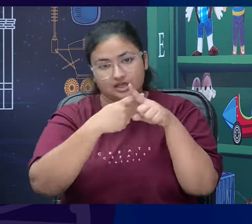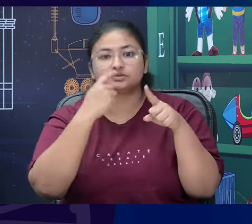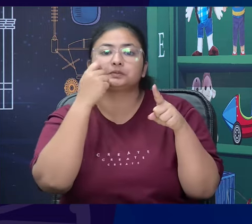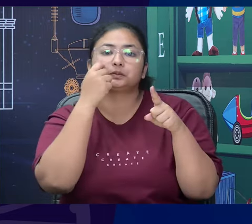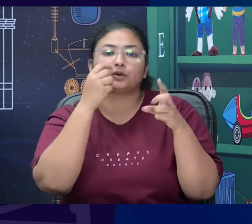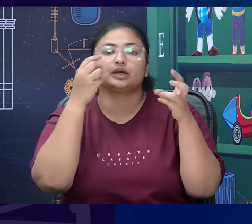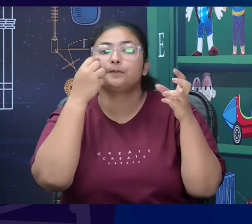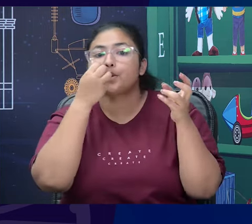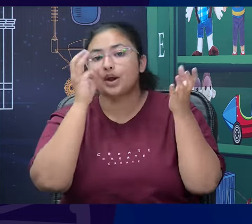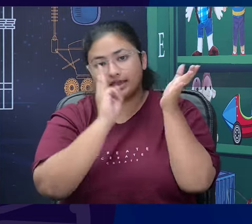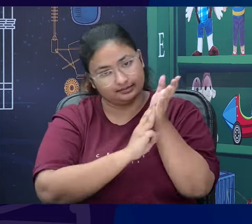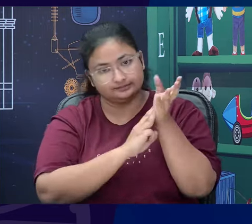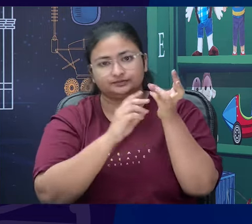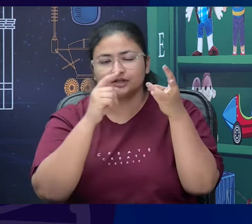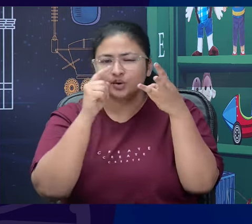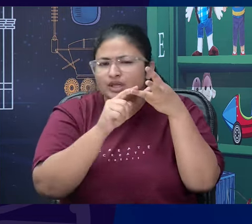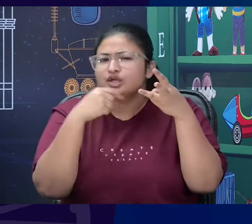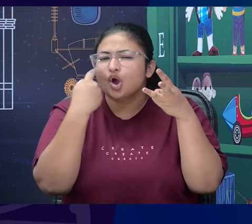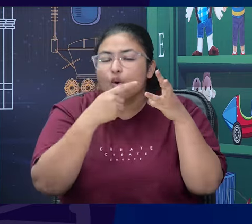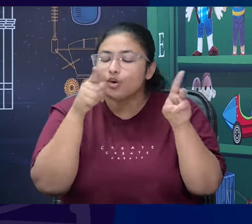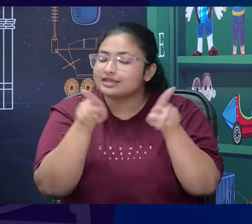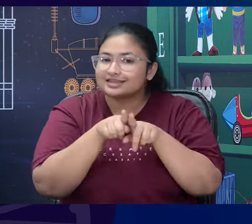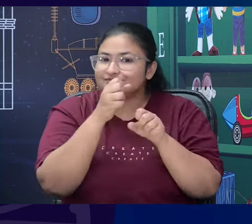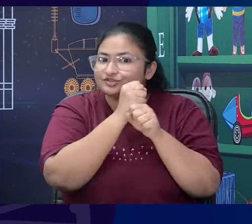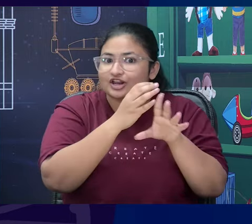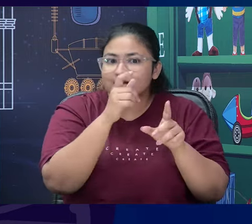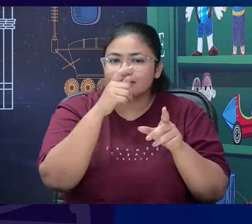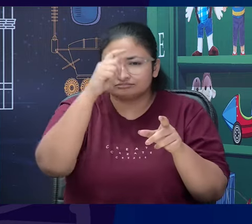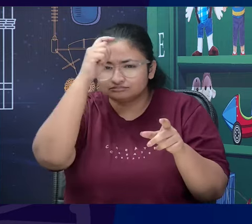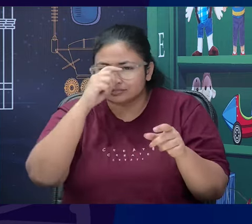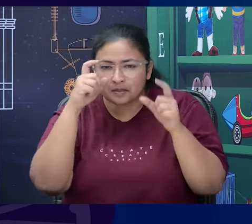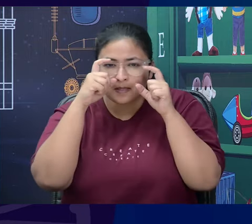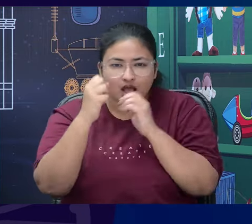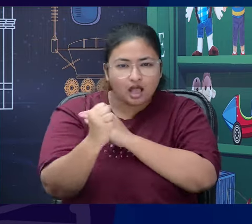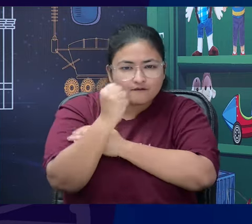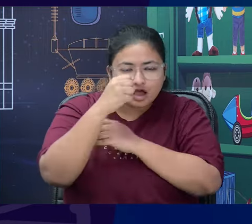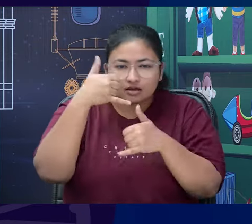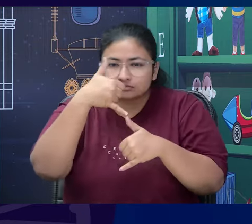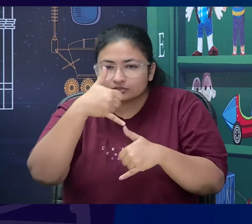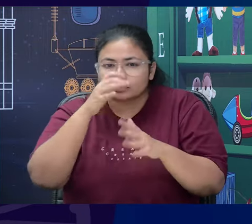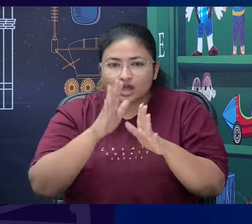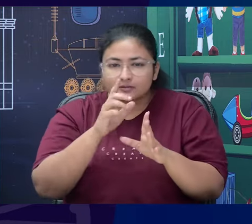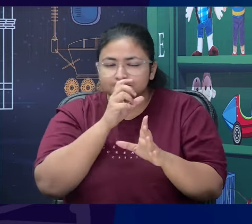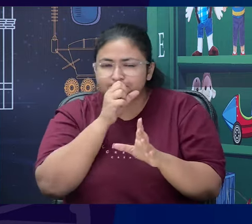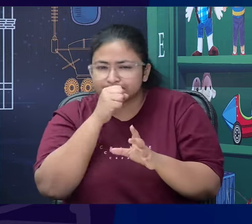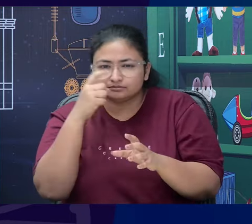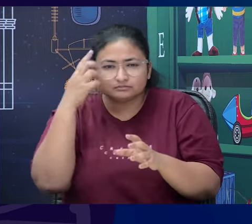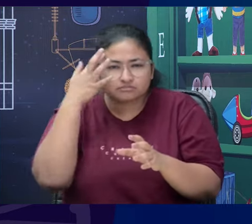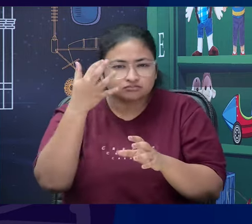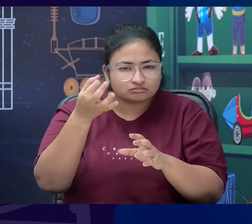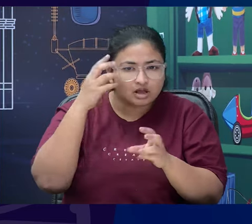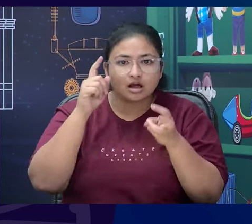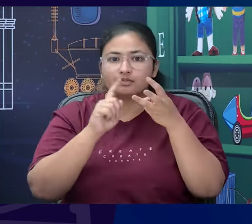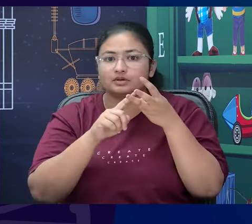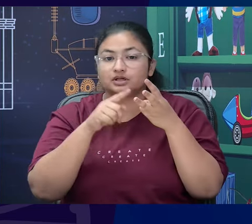your typical cunning rival spy who is after a top secret report. So,